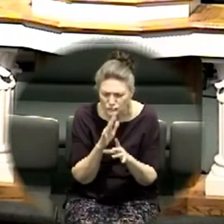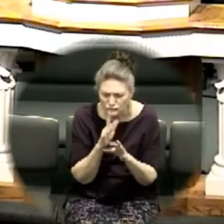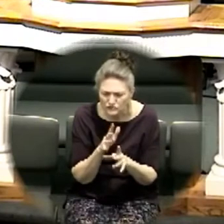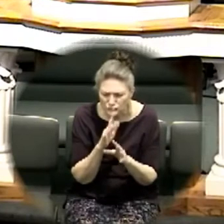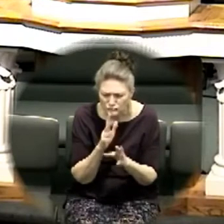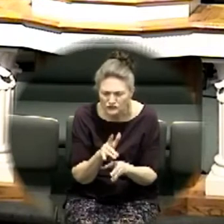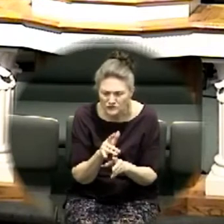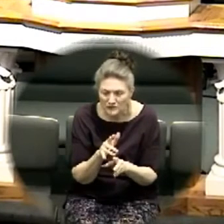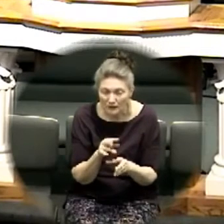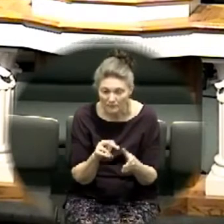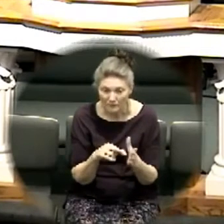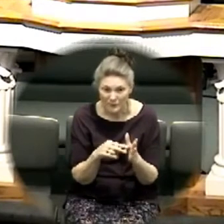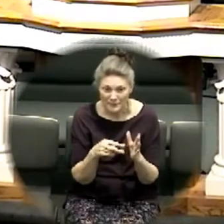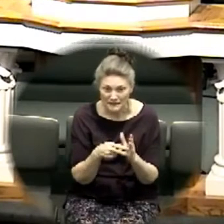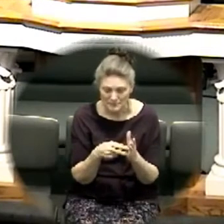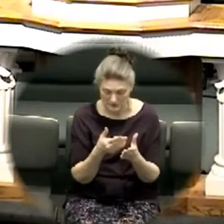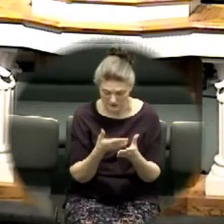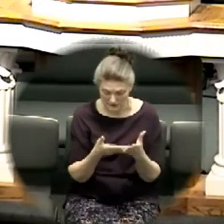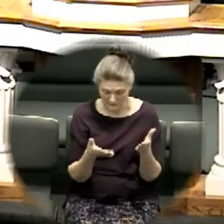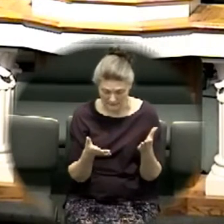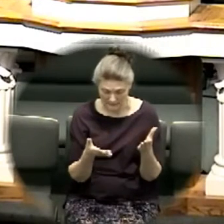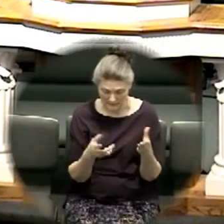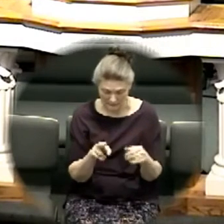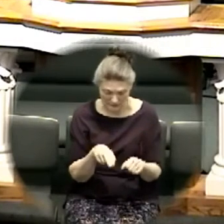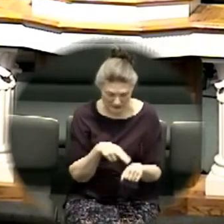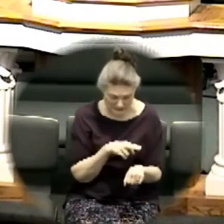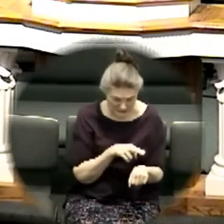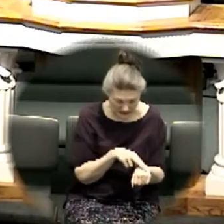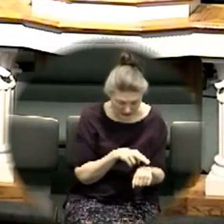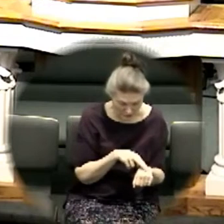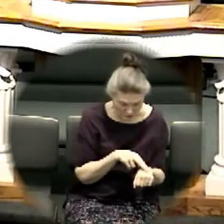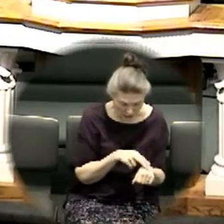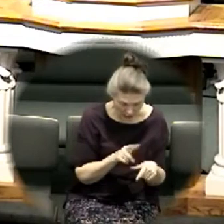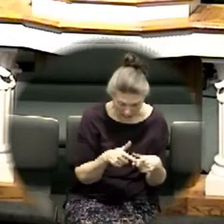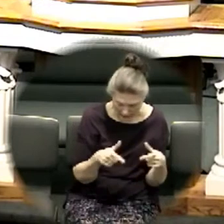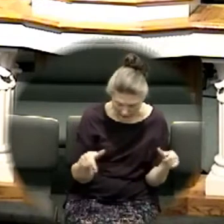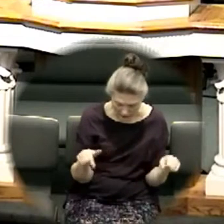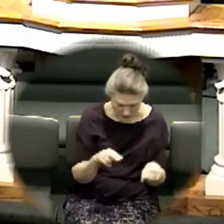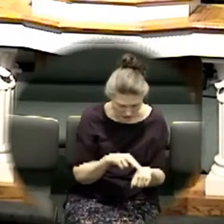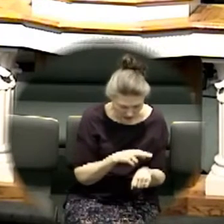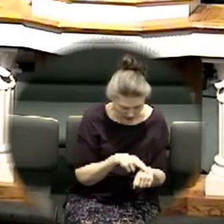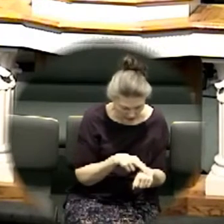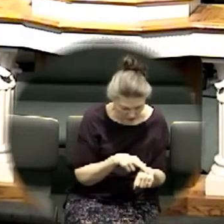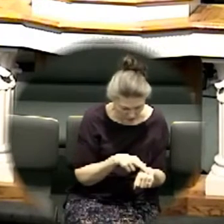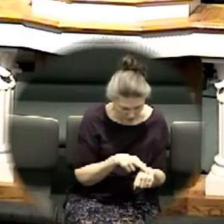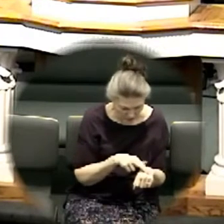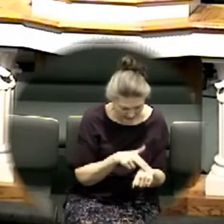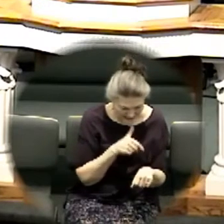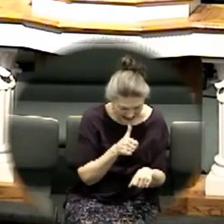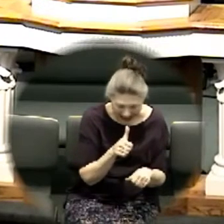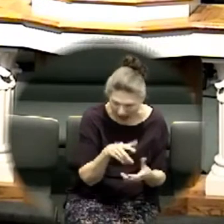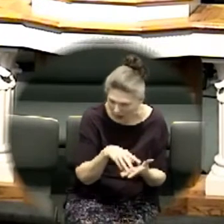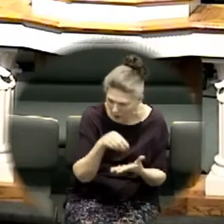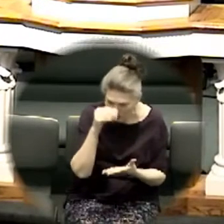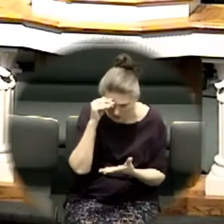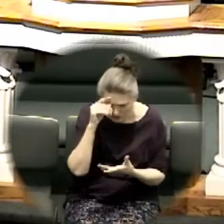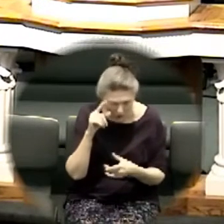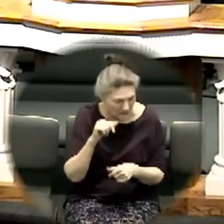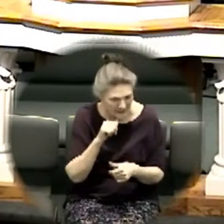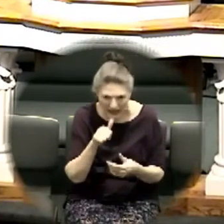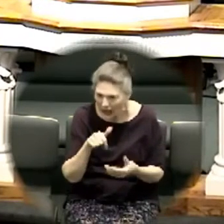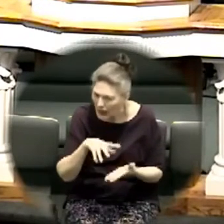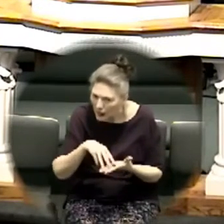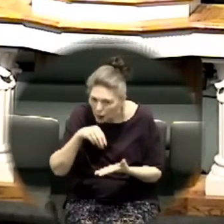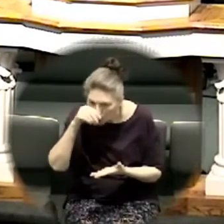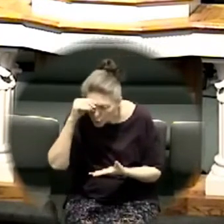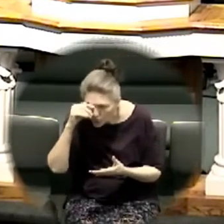simply means something that was naturally a language that was naturally unacquired you didn't learn this